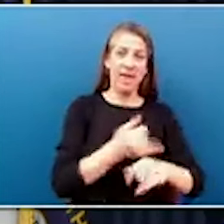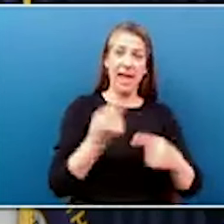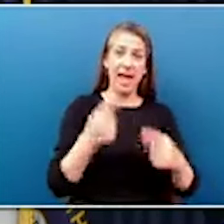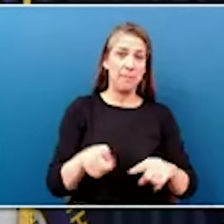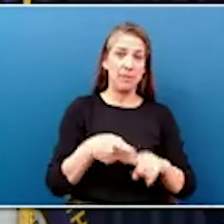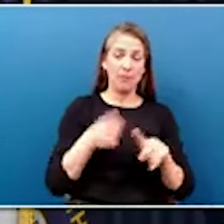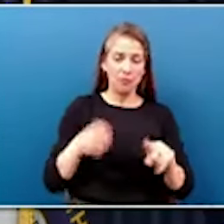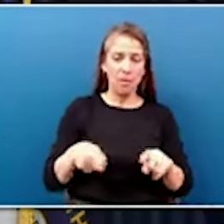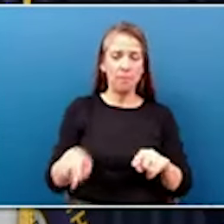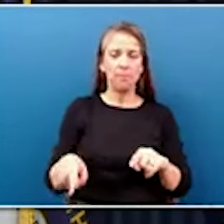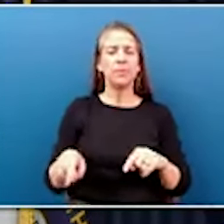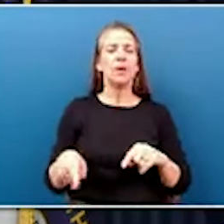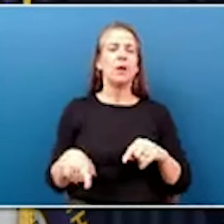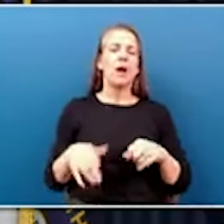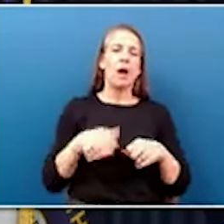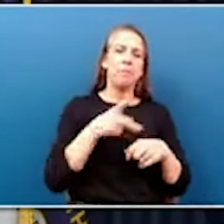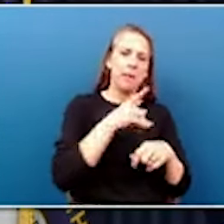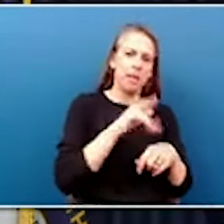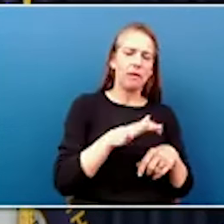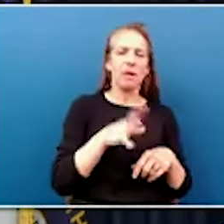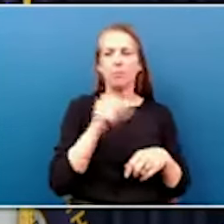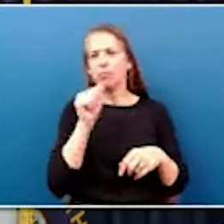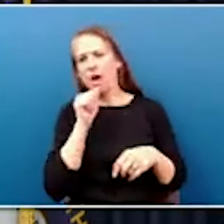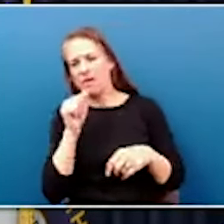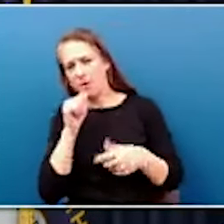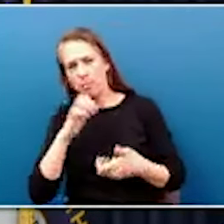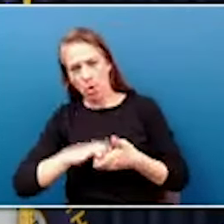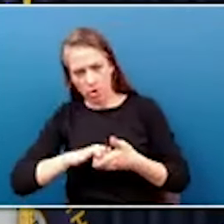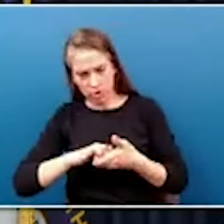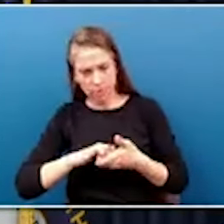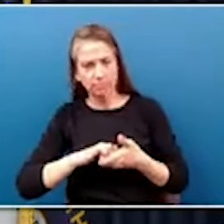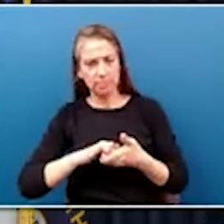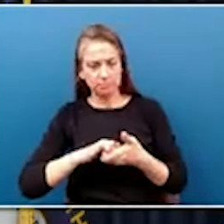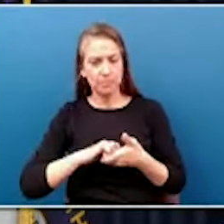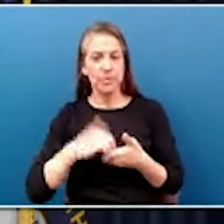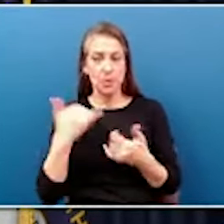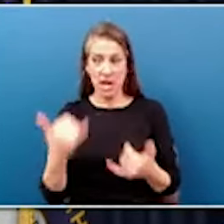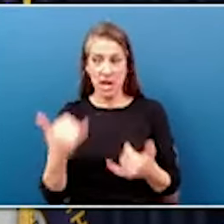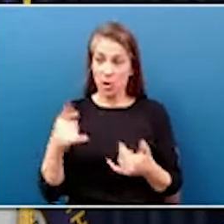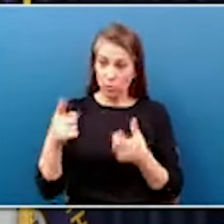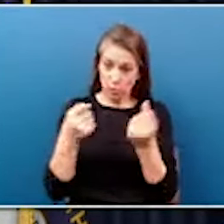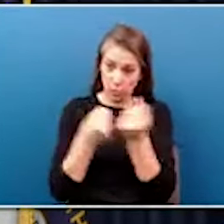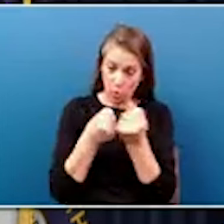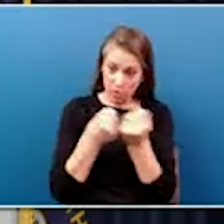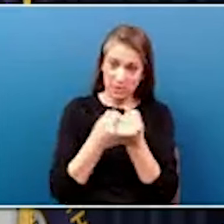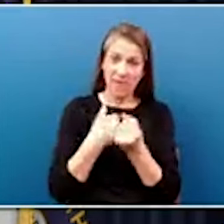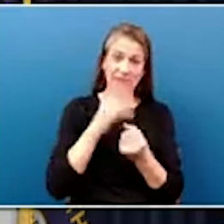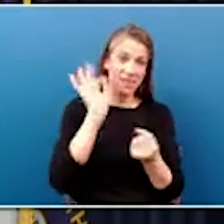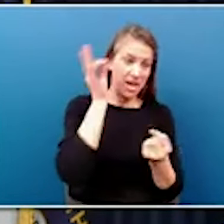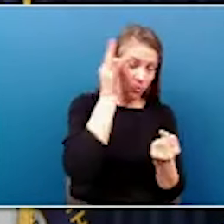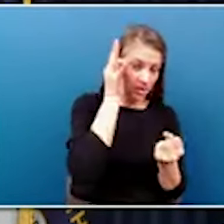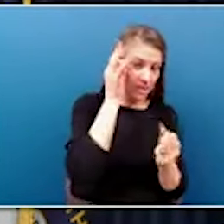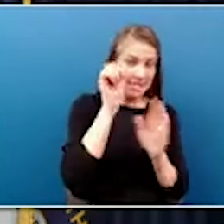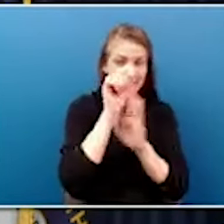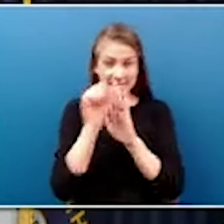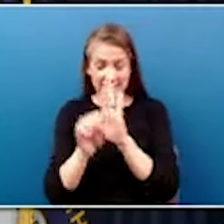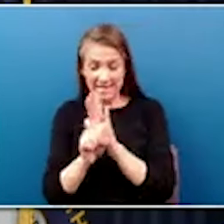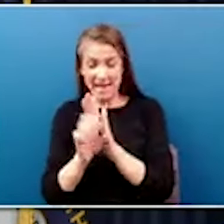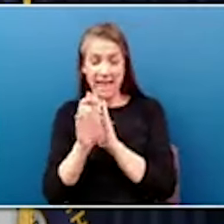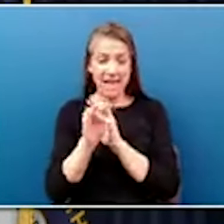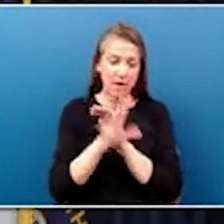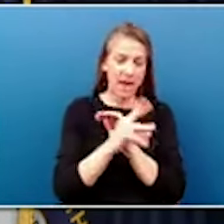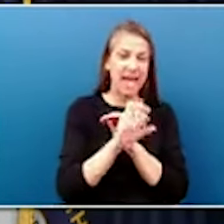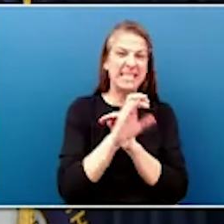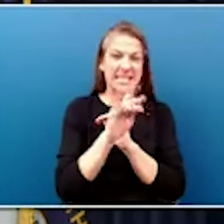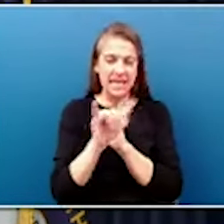partnerships. Now with the support of the Kentucky Grant Award, we have federal, state, county, and city entities working